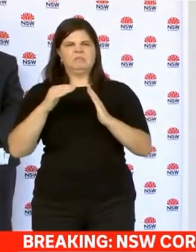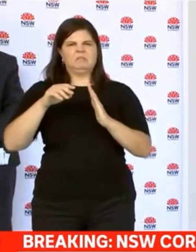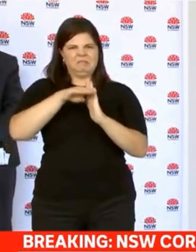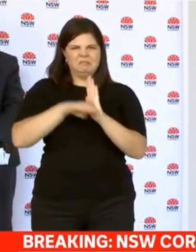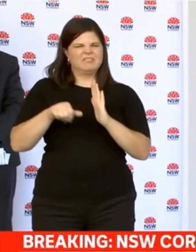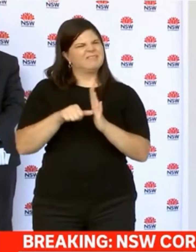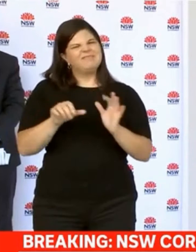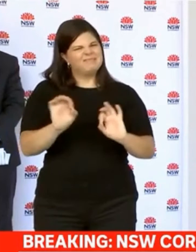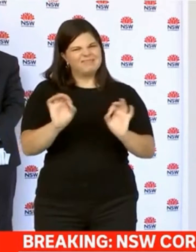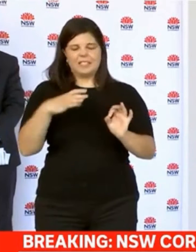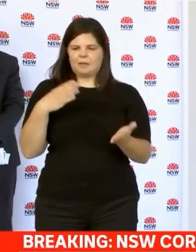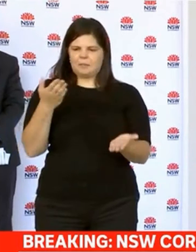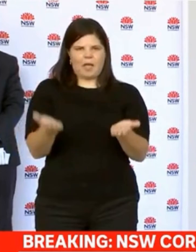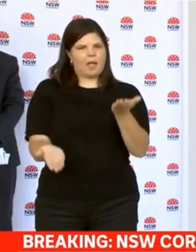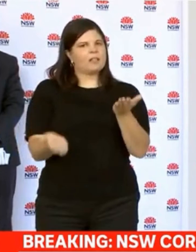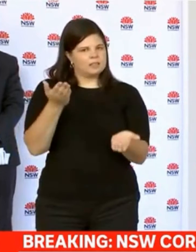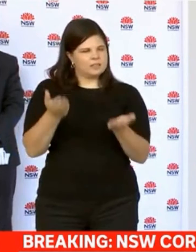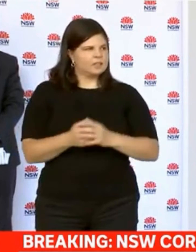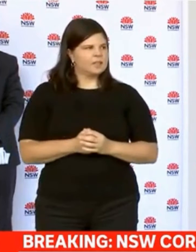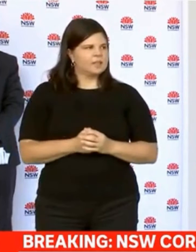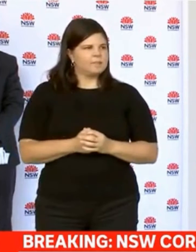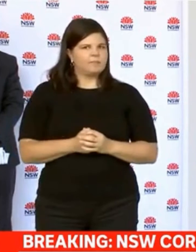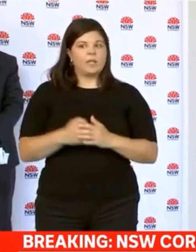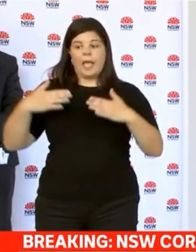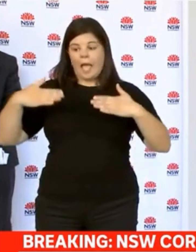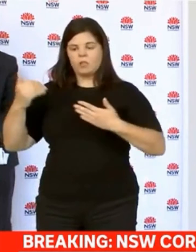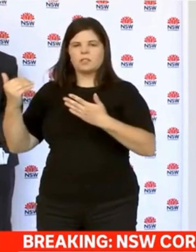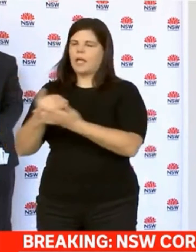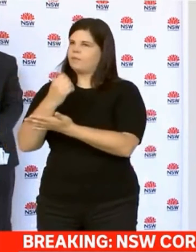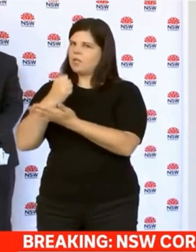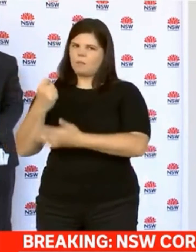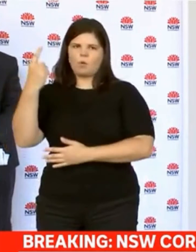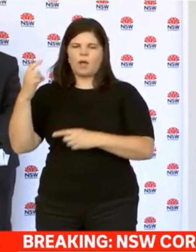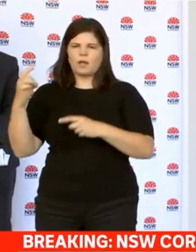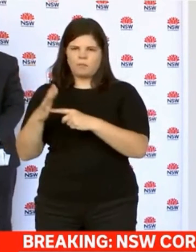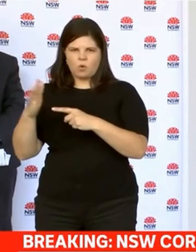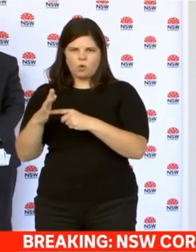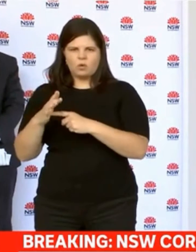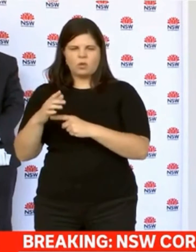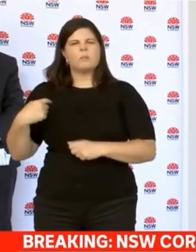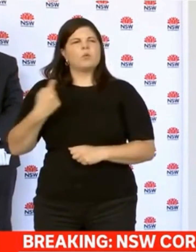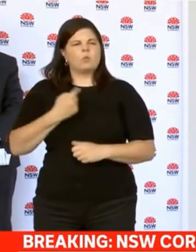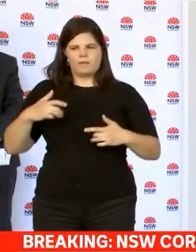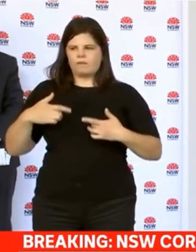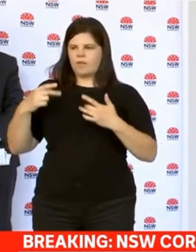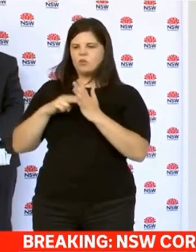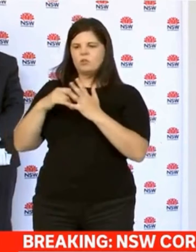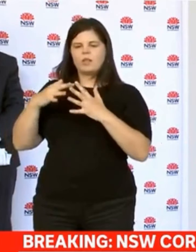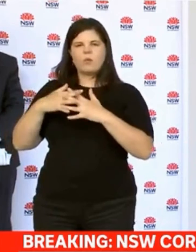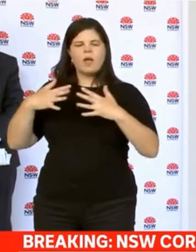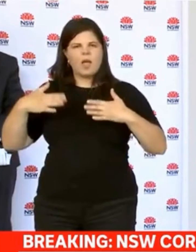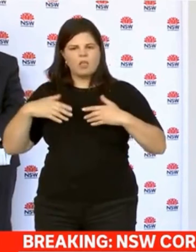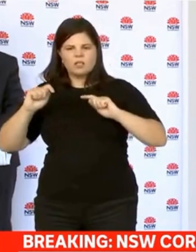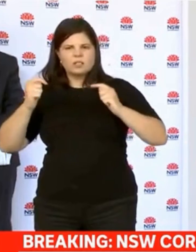always strives to do that. Of course, public health and safety always comes first but because we do have such great confidence in our health